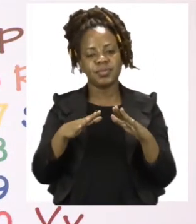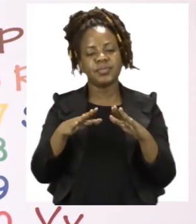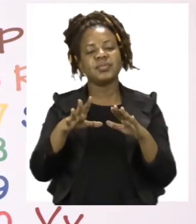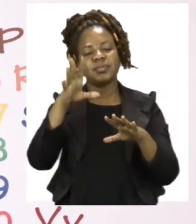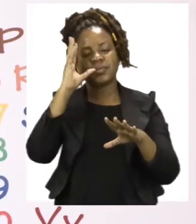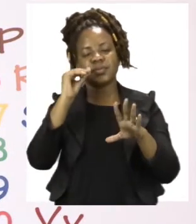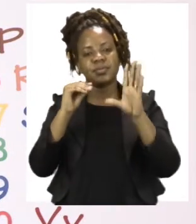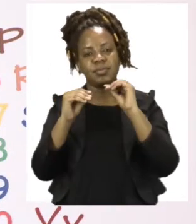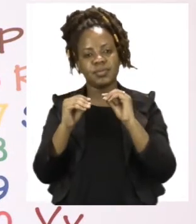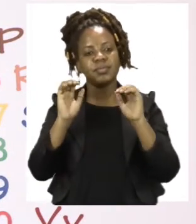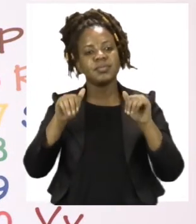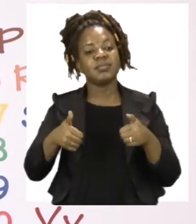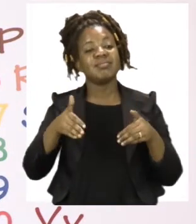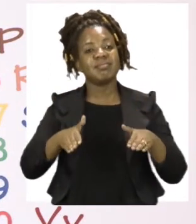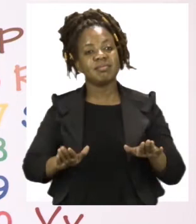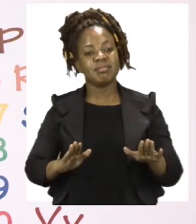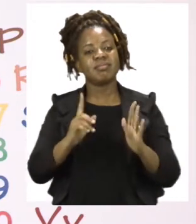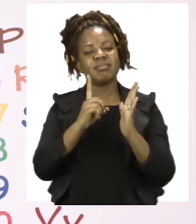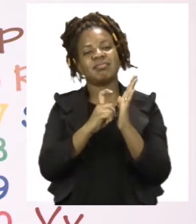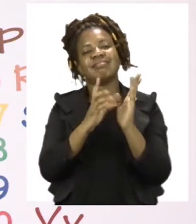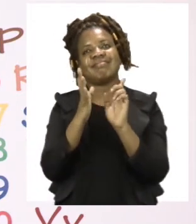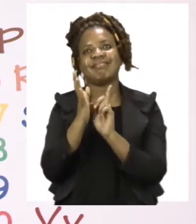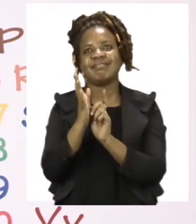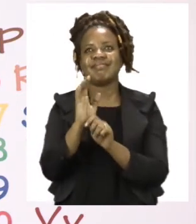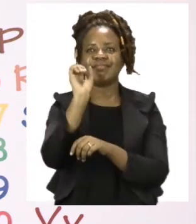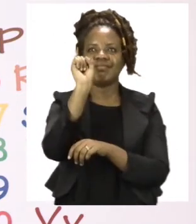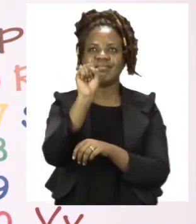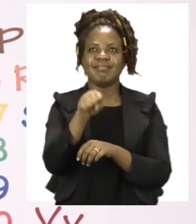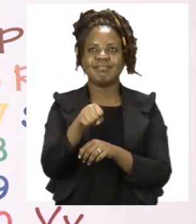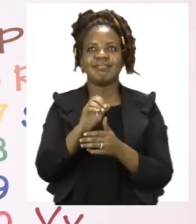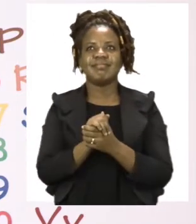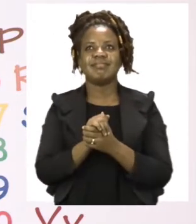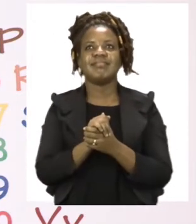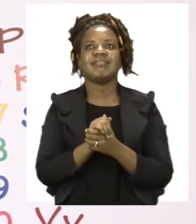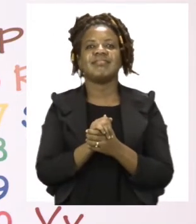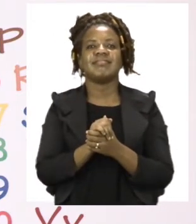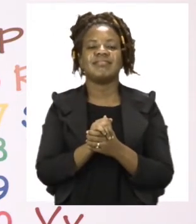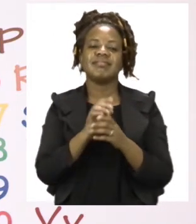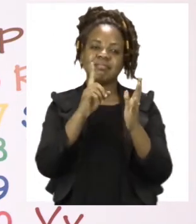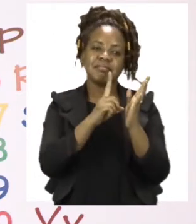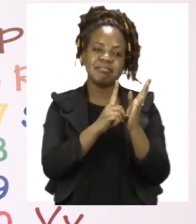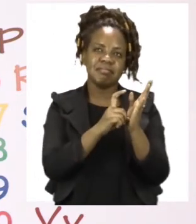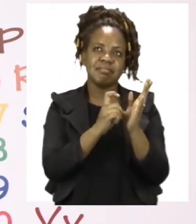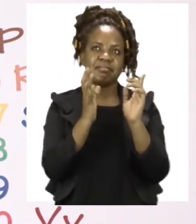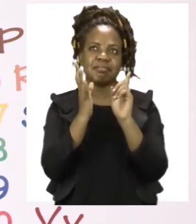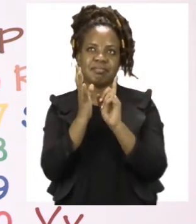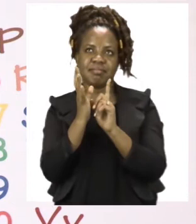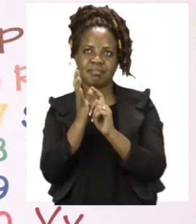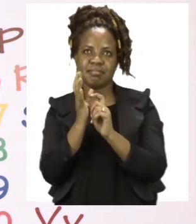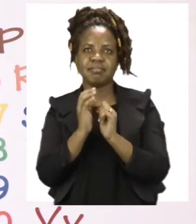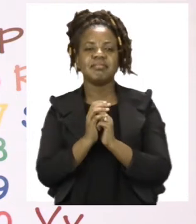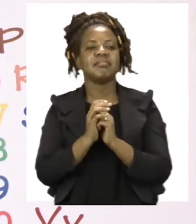we need to sanitize. So when you sanitize, please make sure that you are